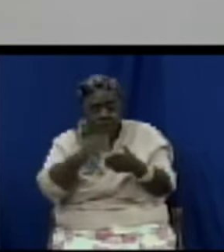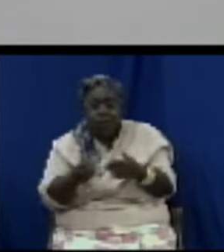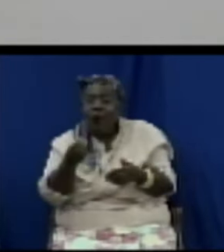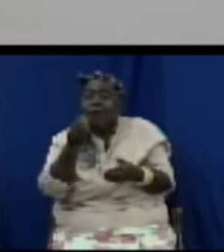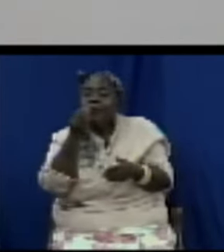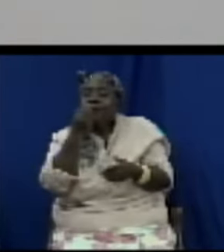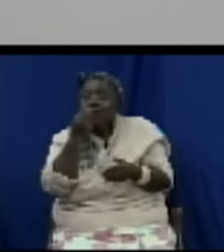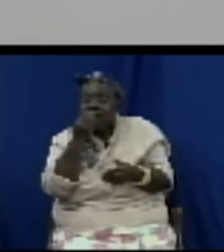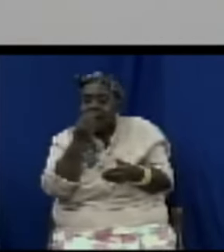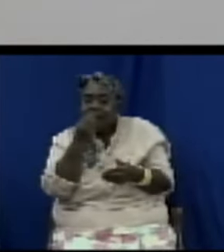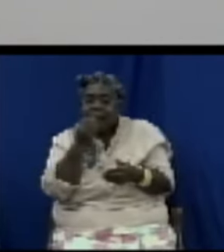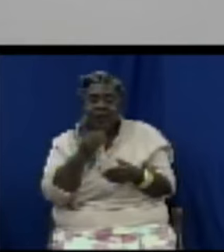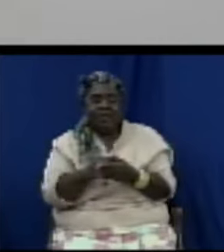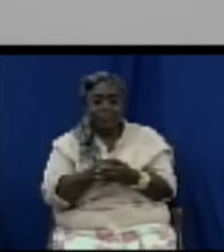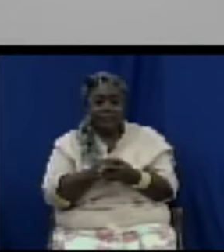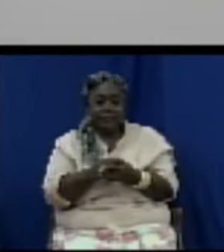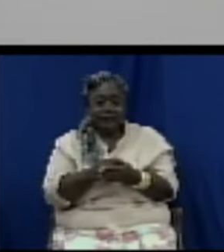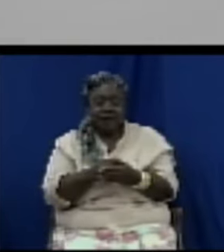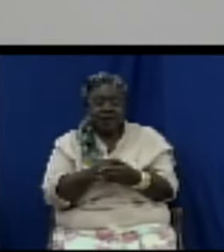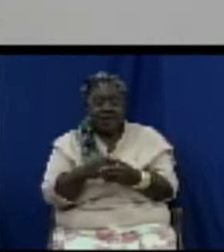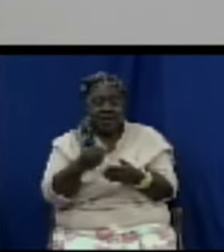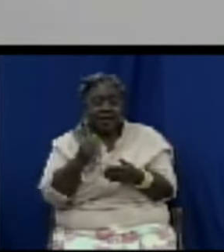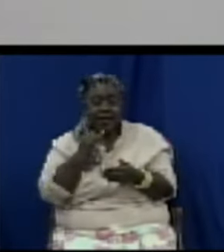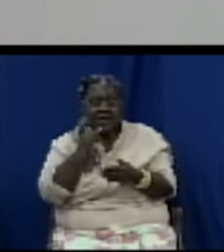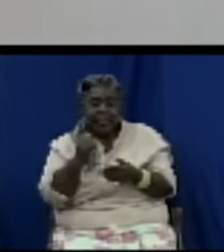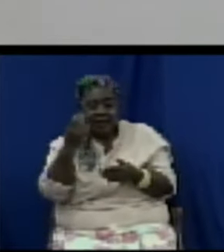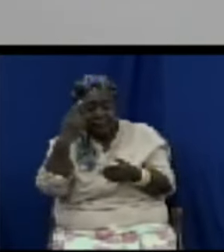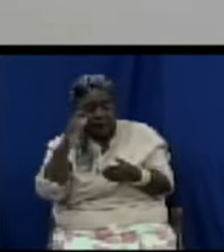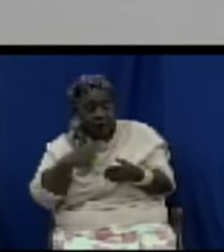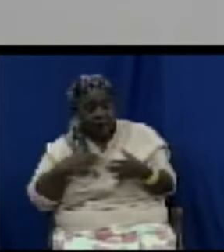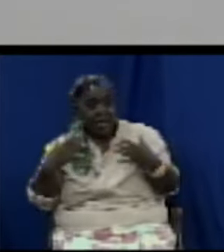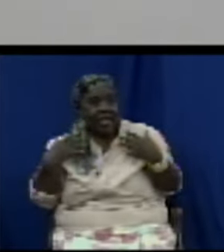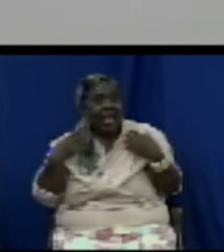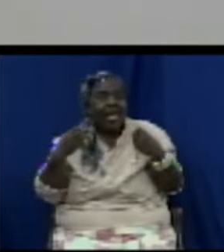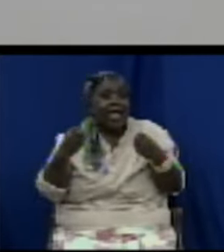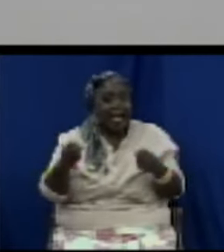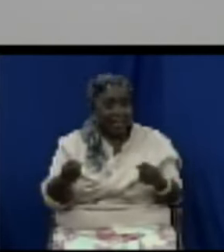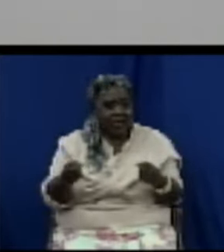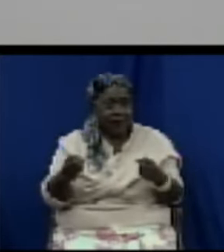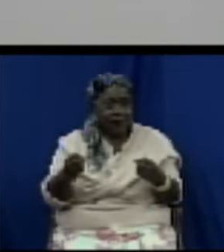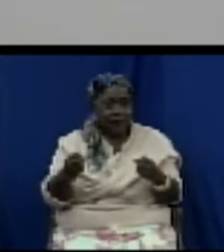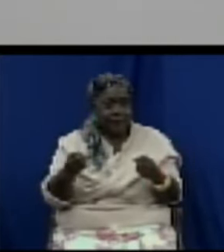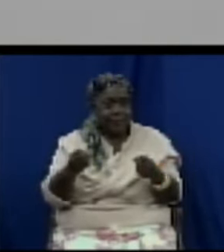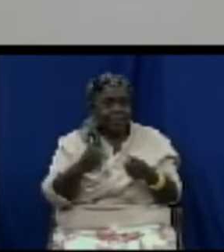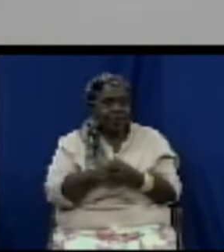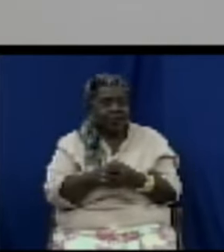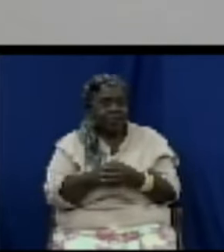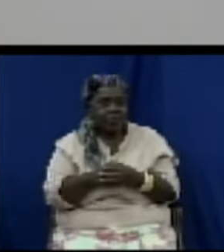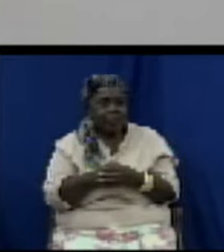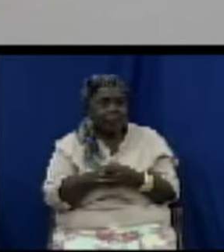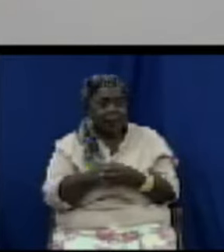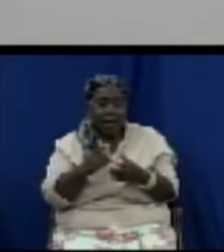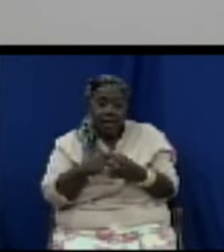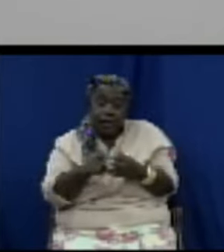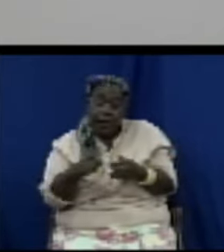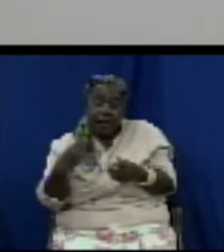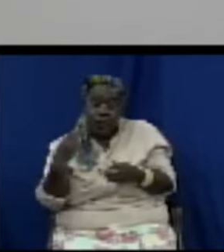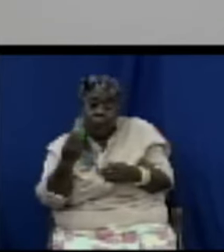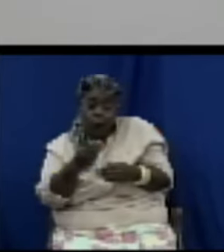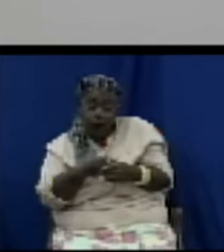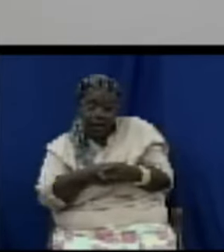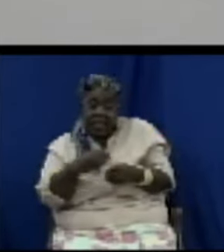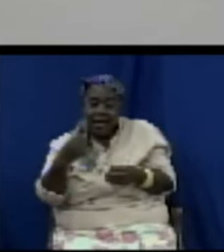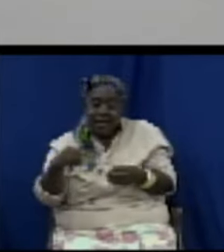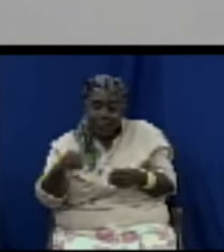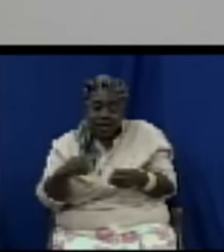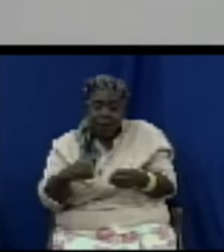linked to your health then we would have more responsible consumption then we are going to say that we are